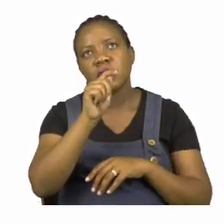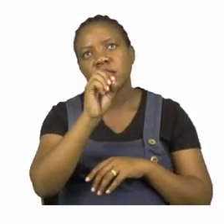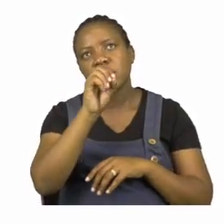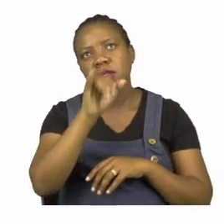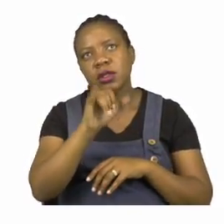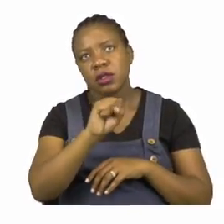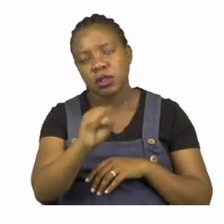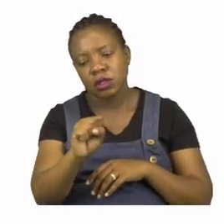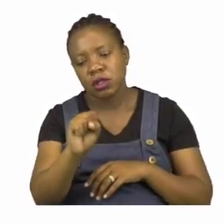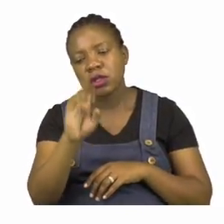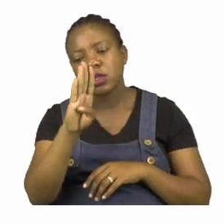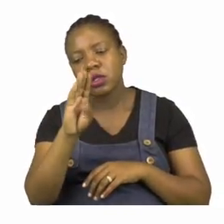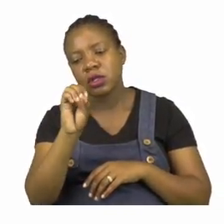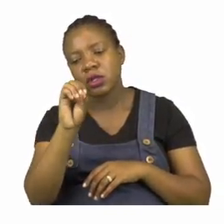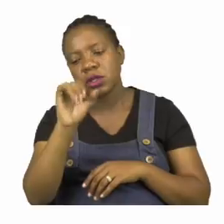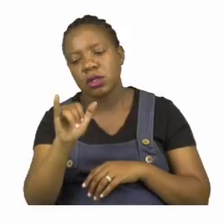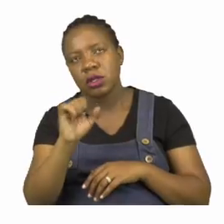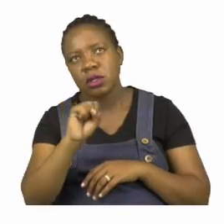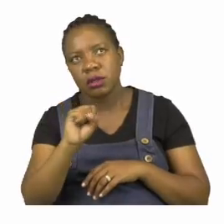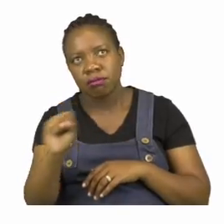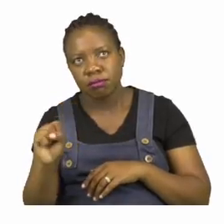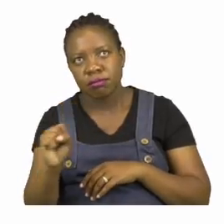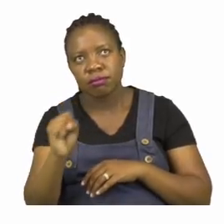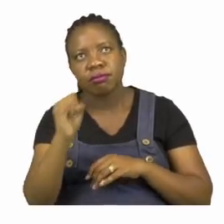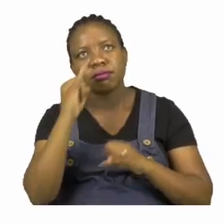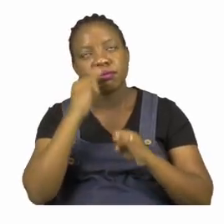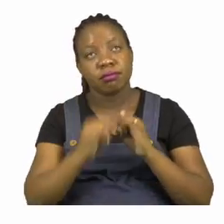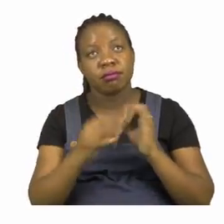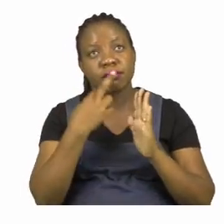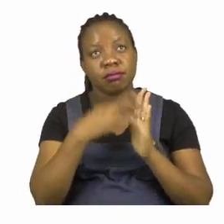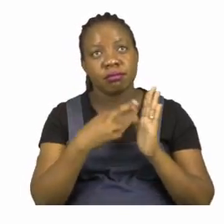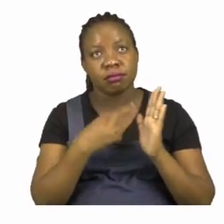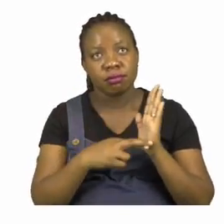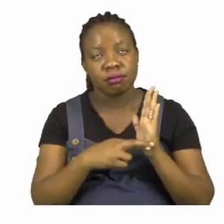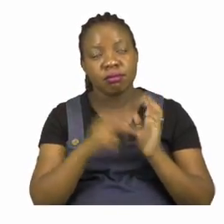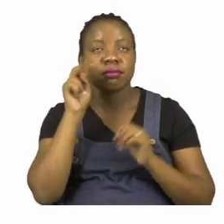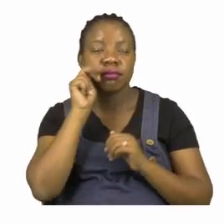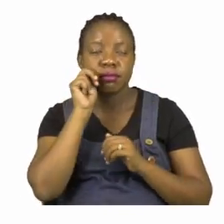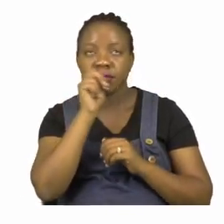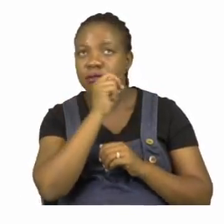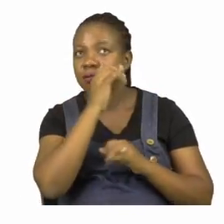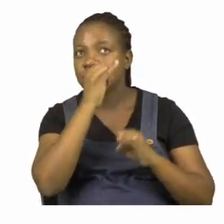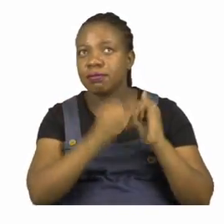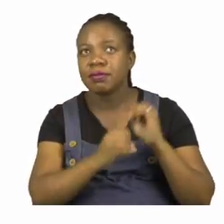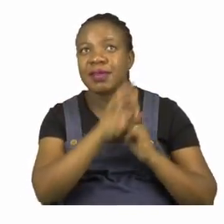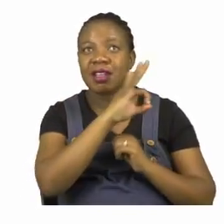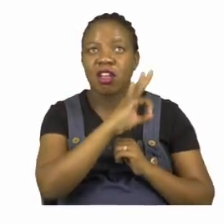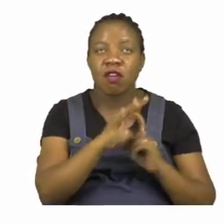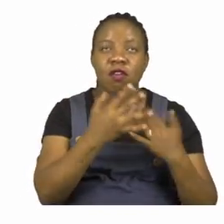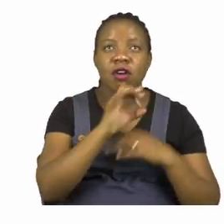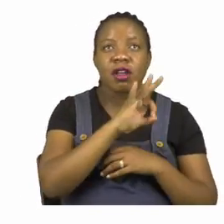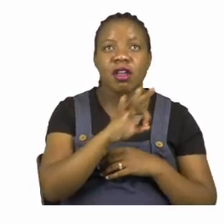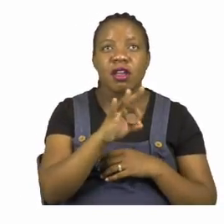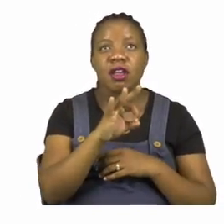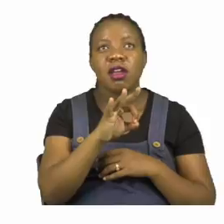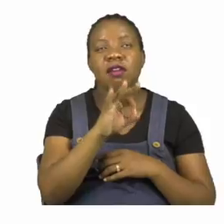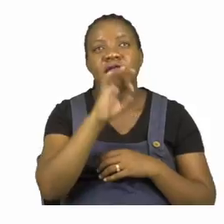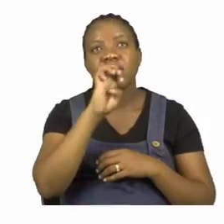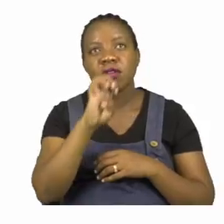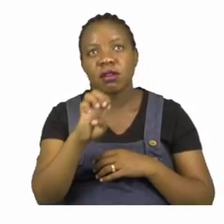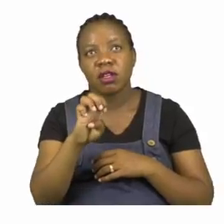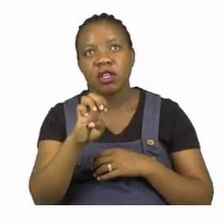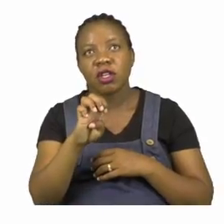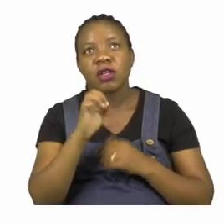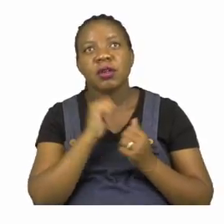and wolves. So these are the rules that are going to help us today. Remember to look